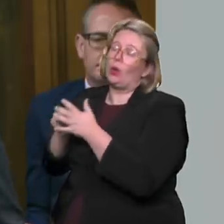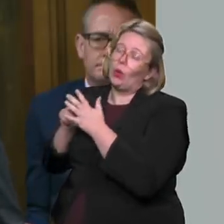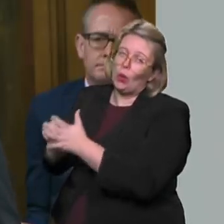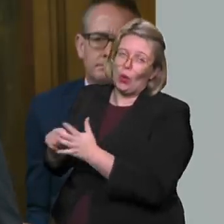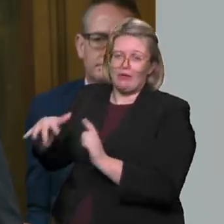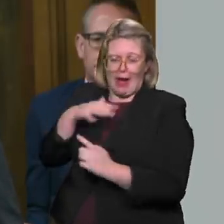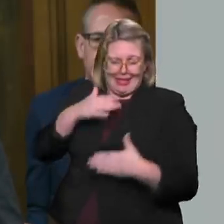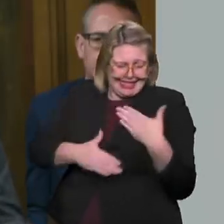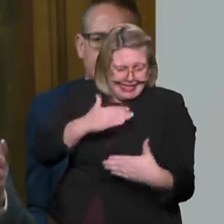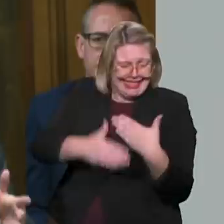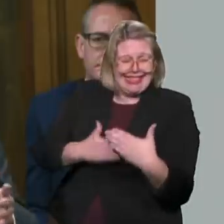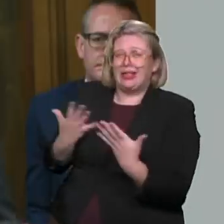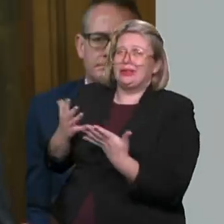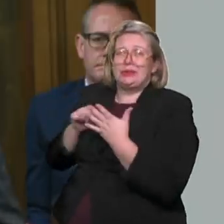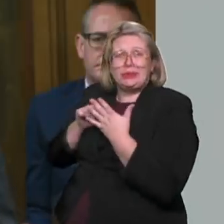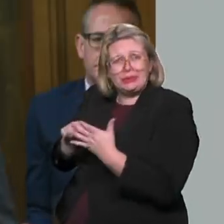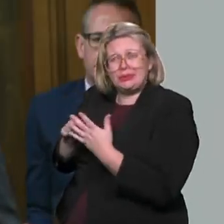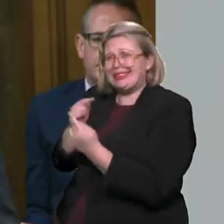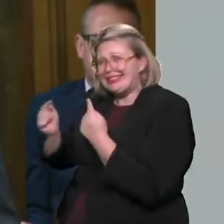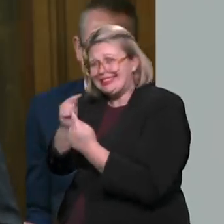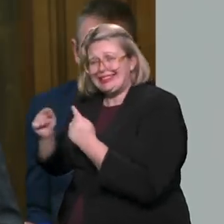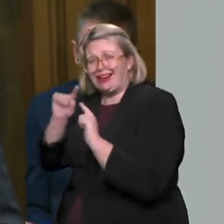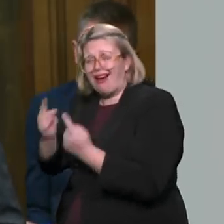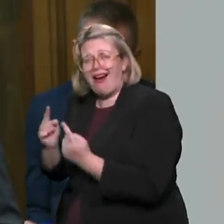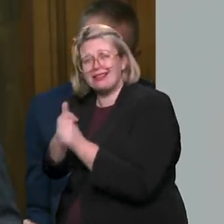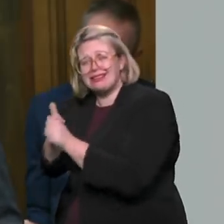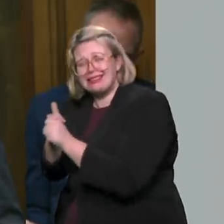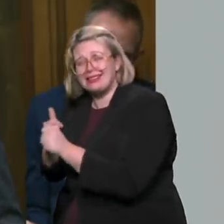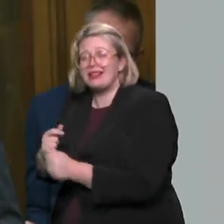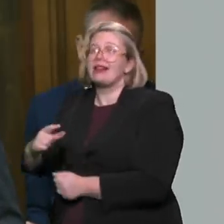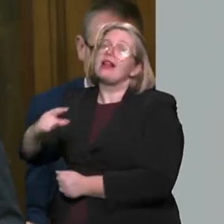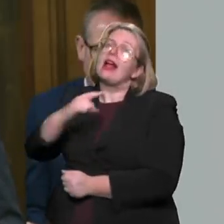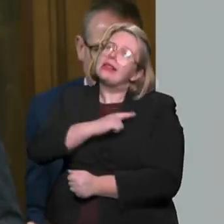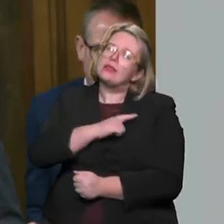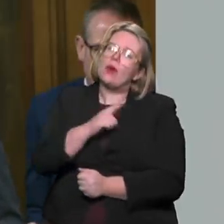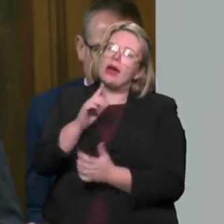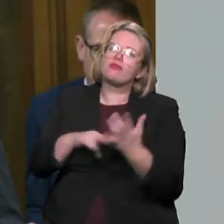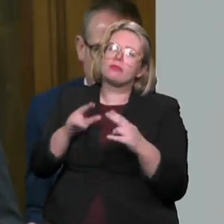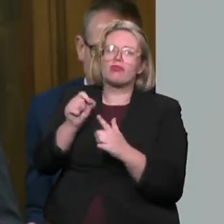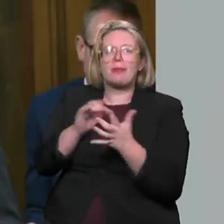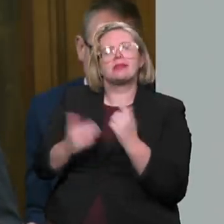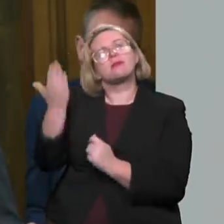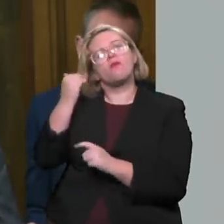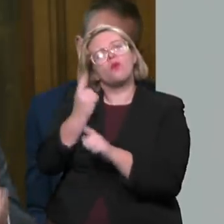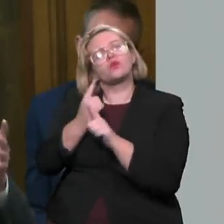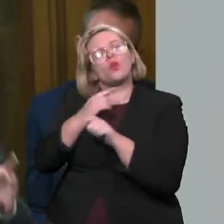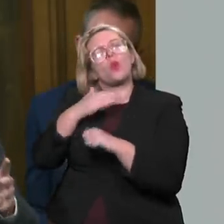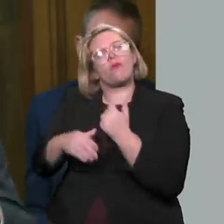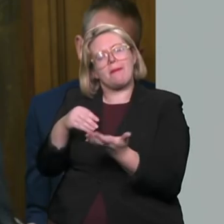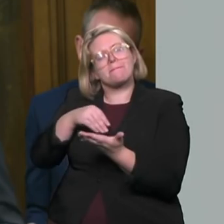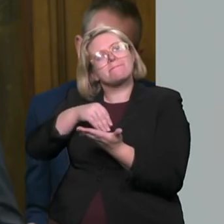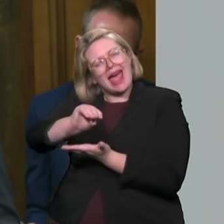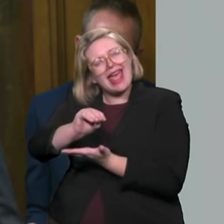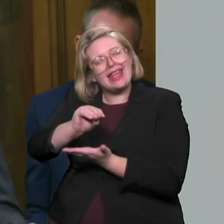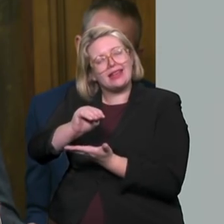is just not possible. That's why the Prime Minister's commitment to deliver neonatal leave and pay for parents in this situation is so important. So will the Prime